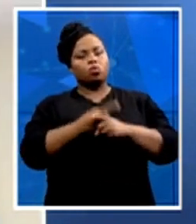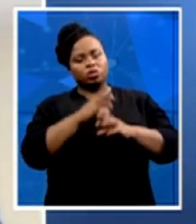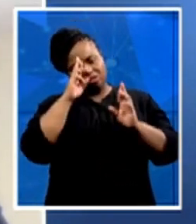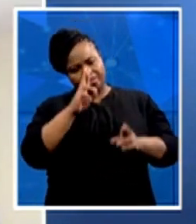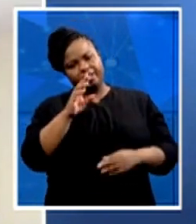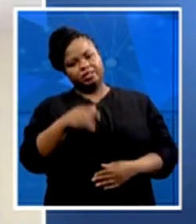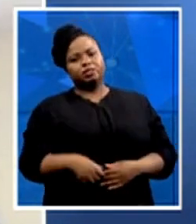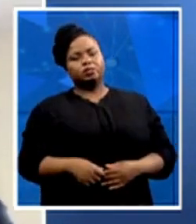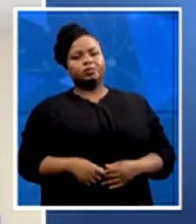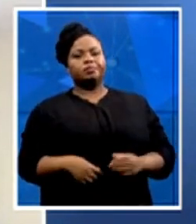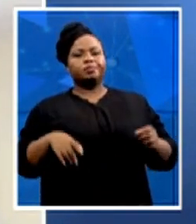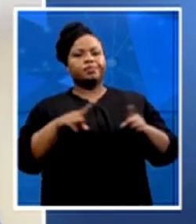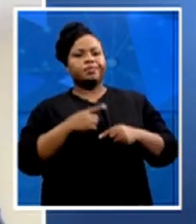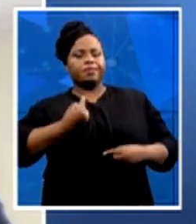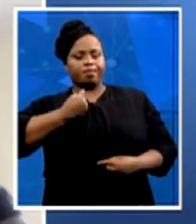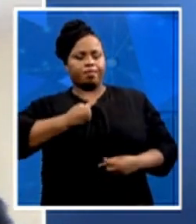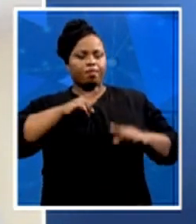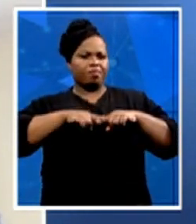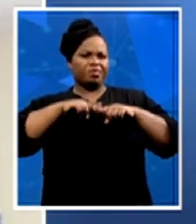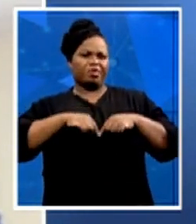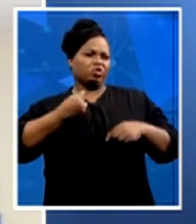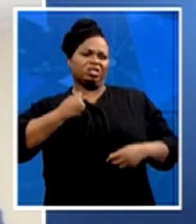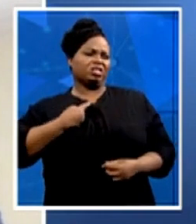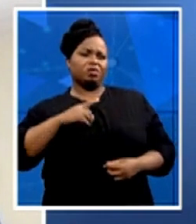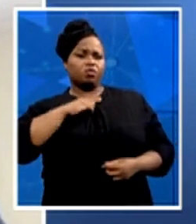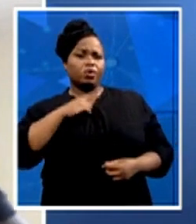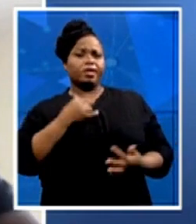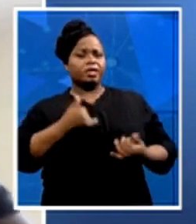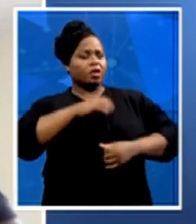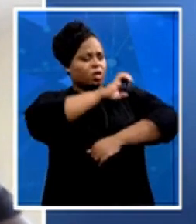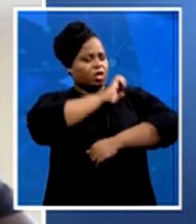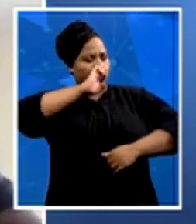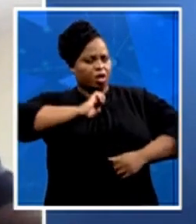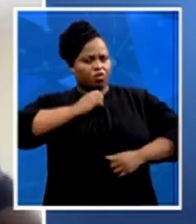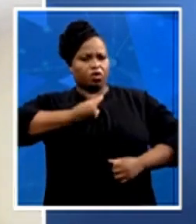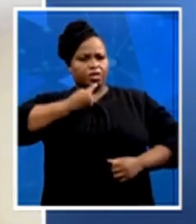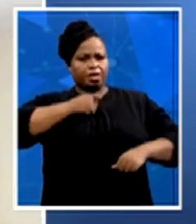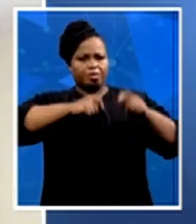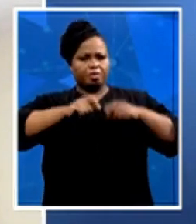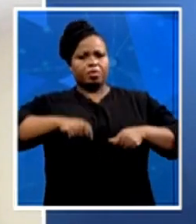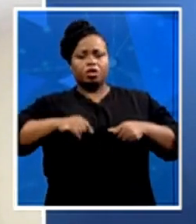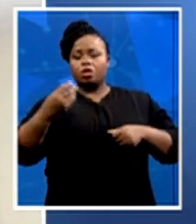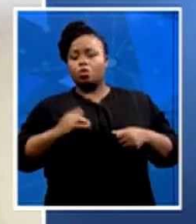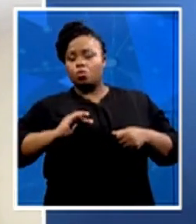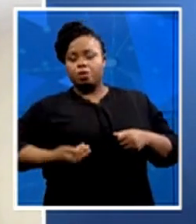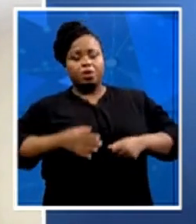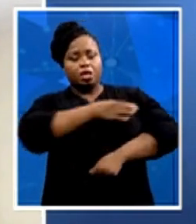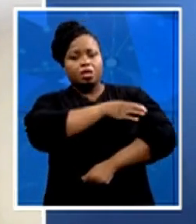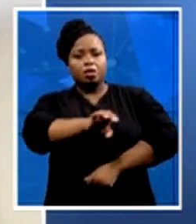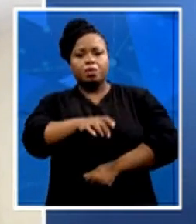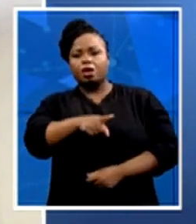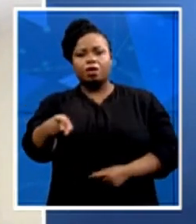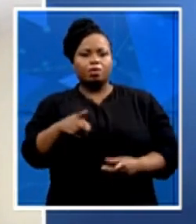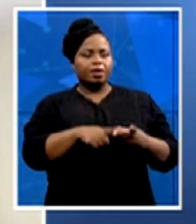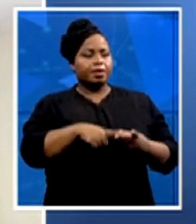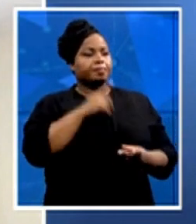Because if that, we equip young people, we equip our women in our communities, we equip men in our communities to be self